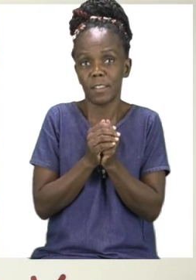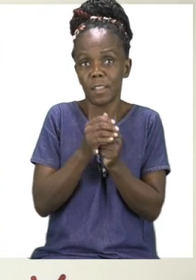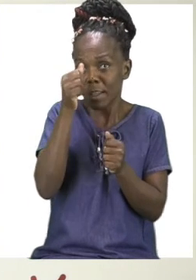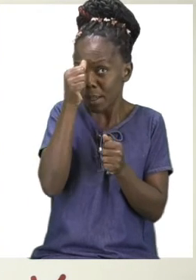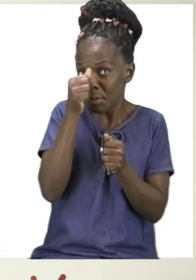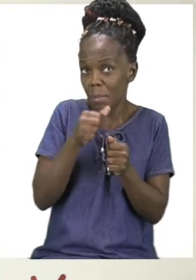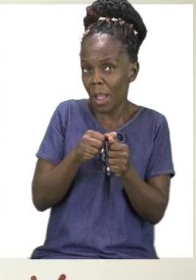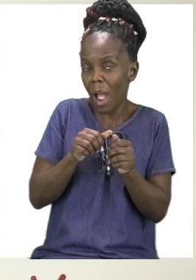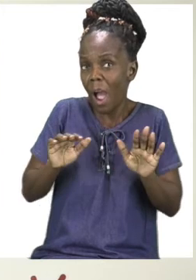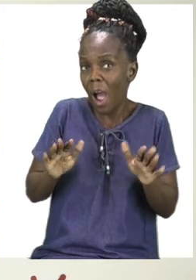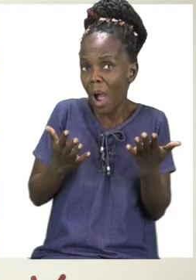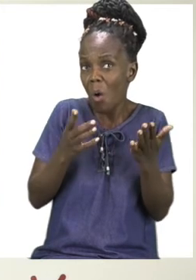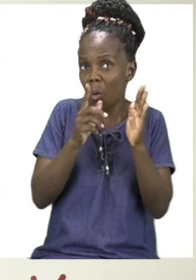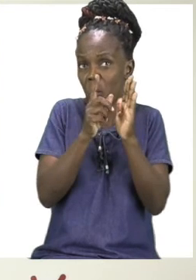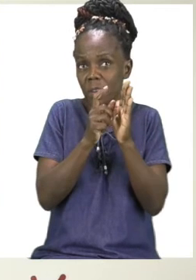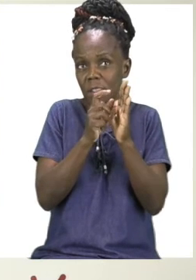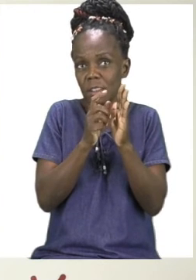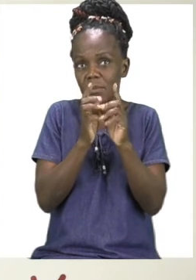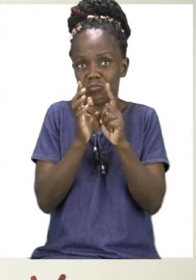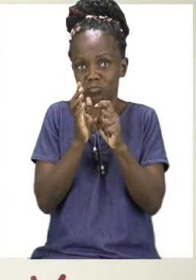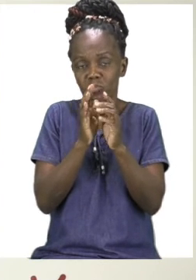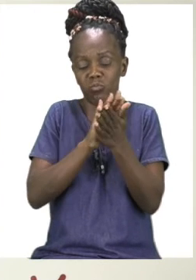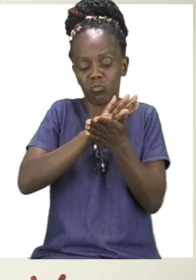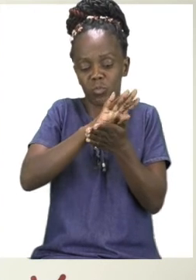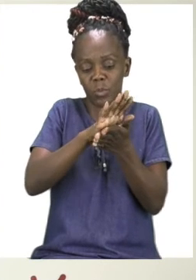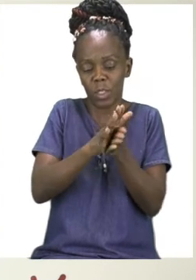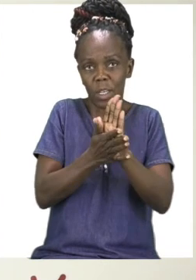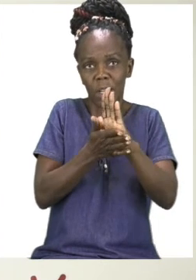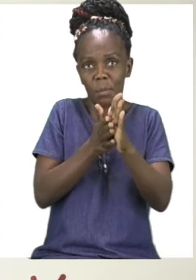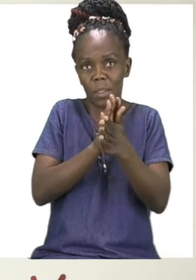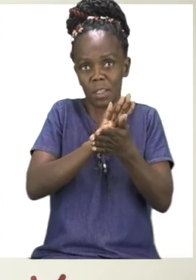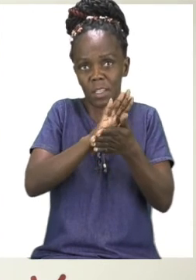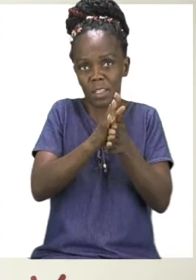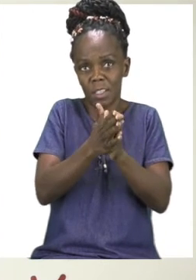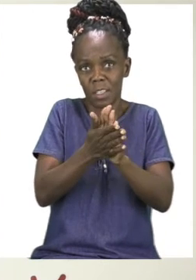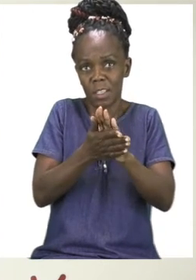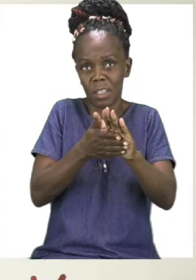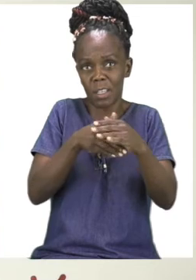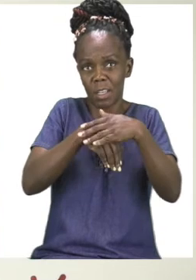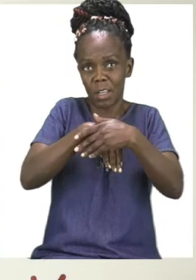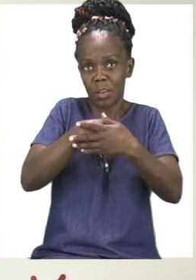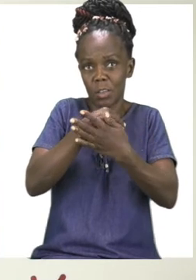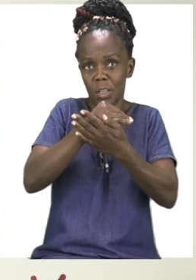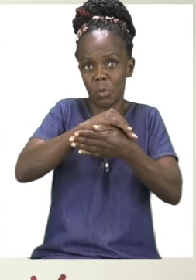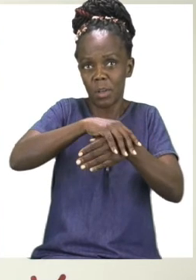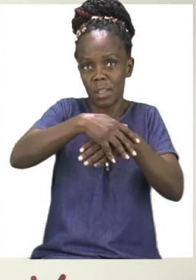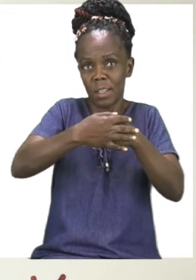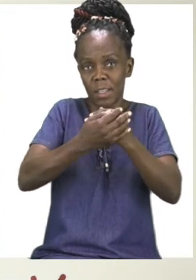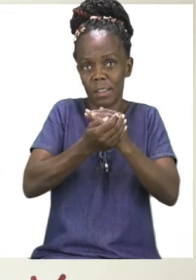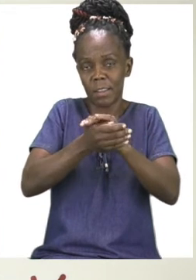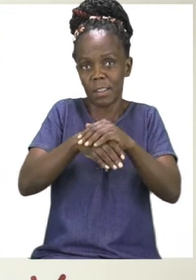how do we sanitize? By rubbing inside our hands. Very good. Around our